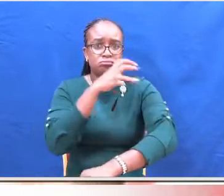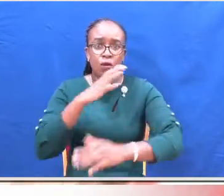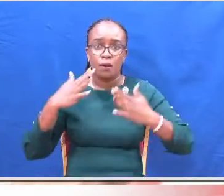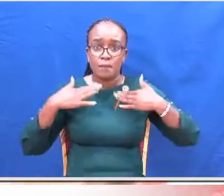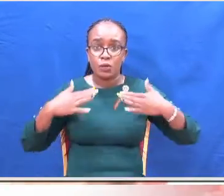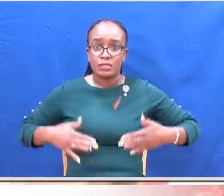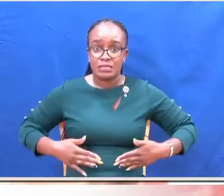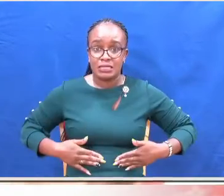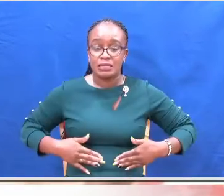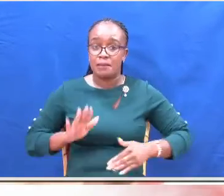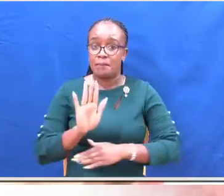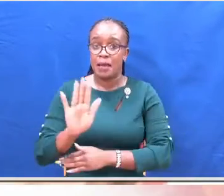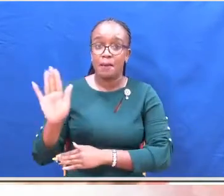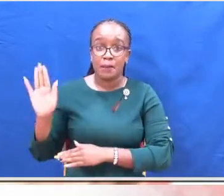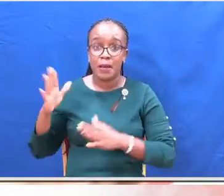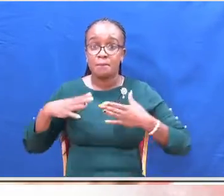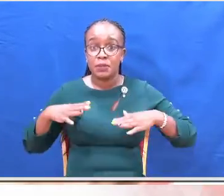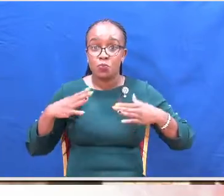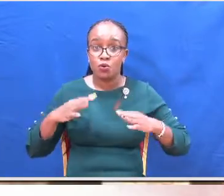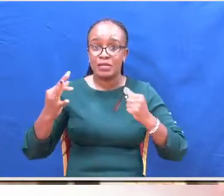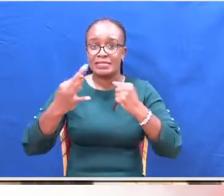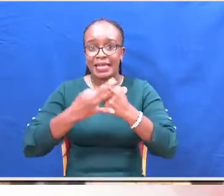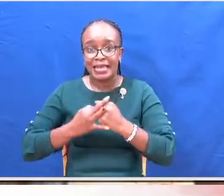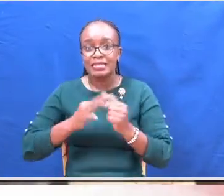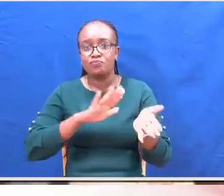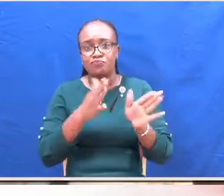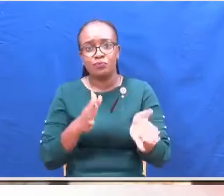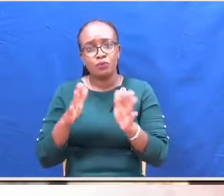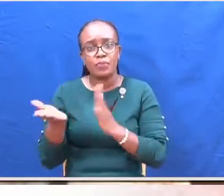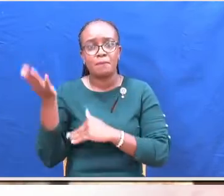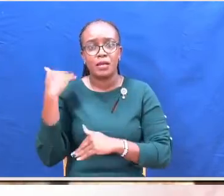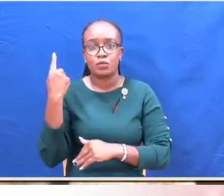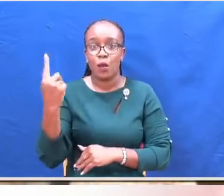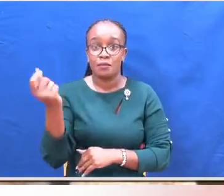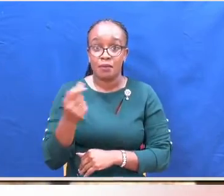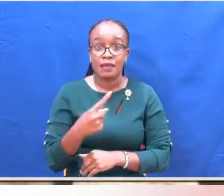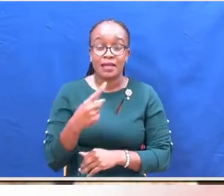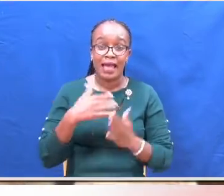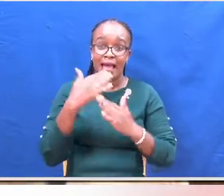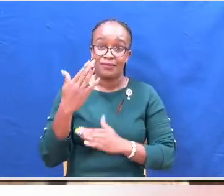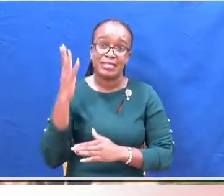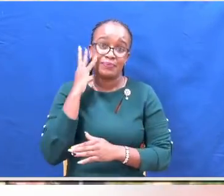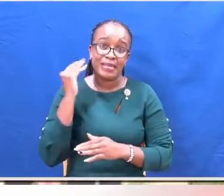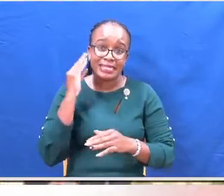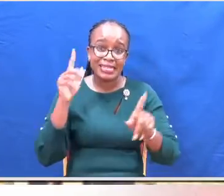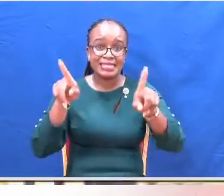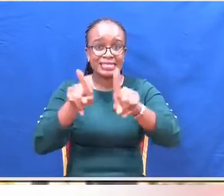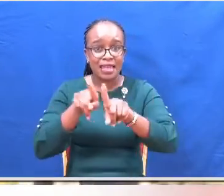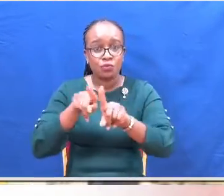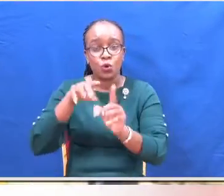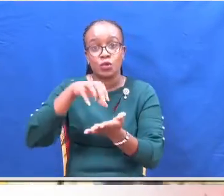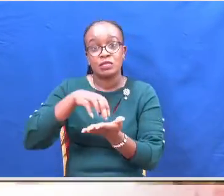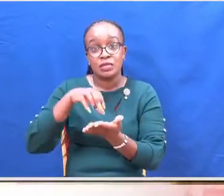The two now raises the number to eight people who have died in the past one month after experiencing similar conditions in Shina